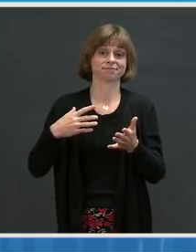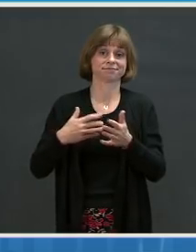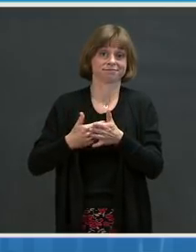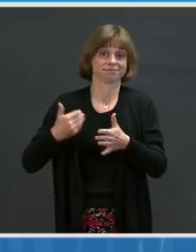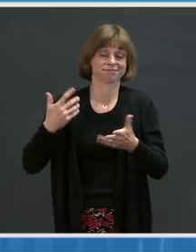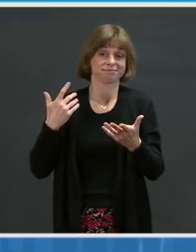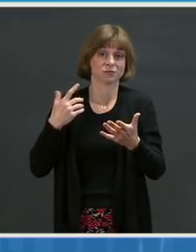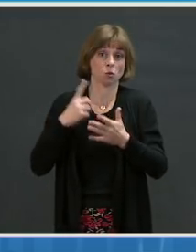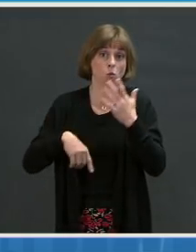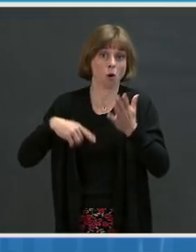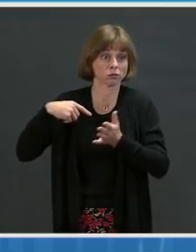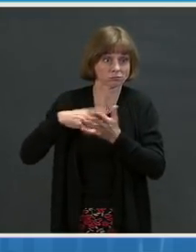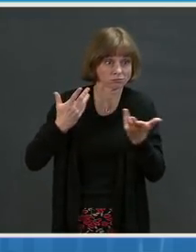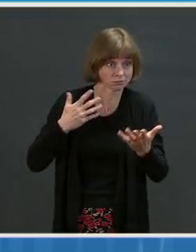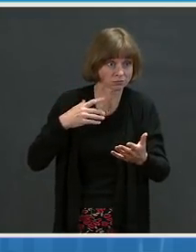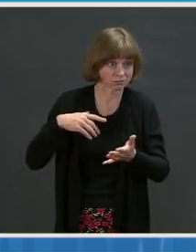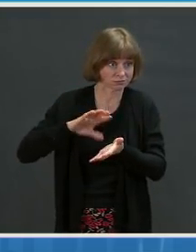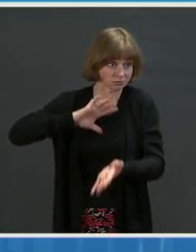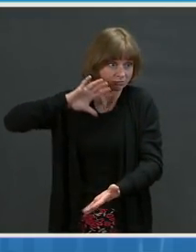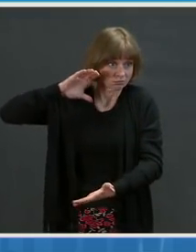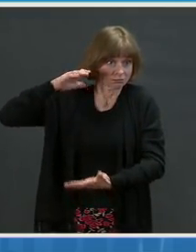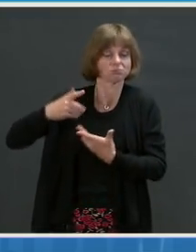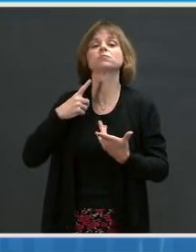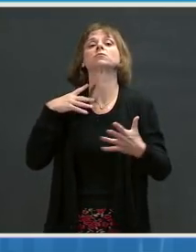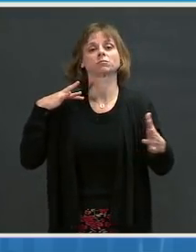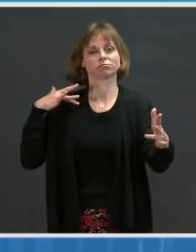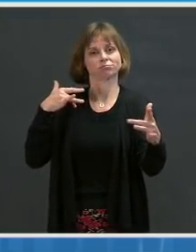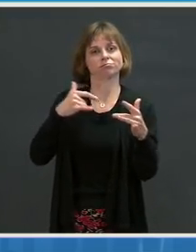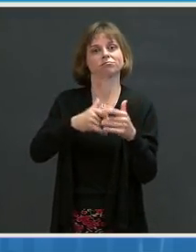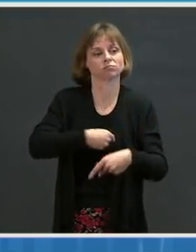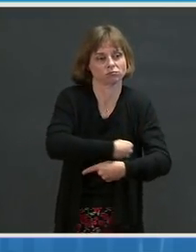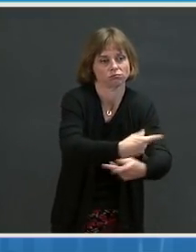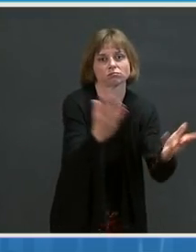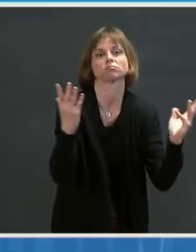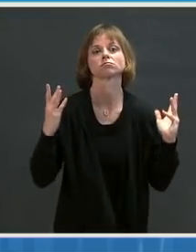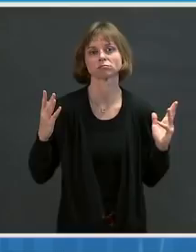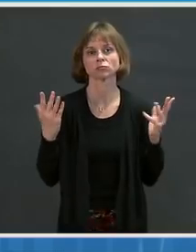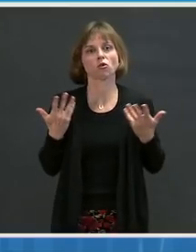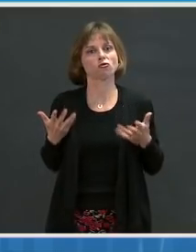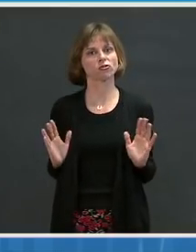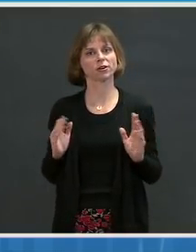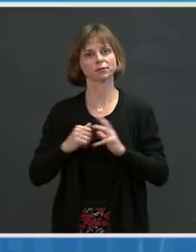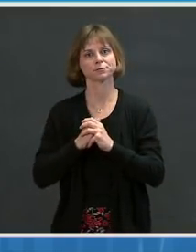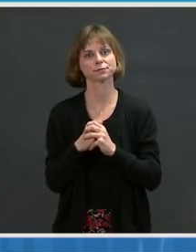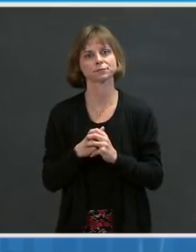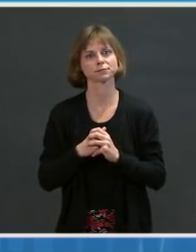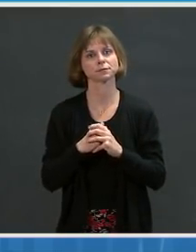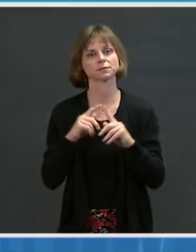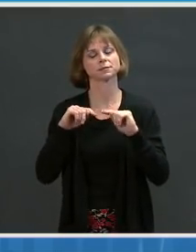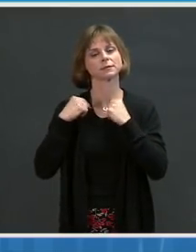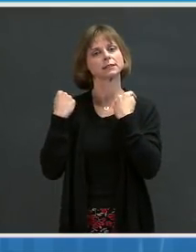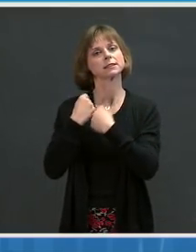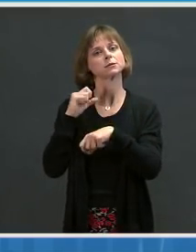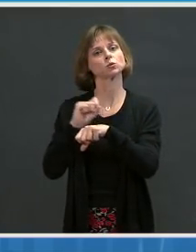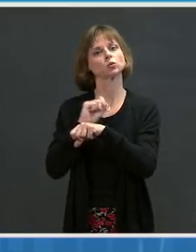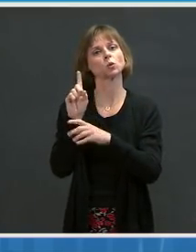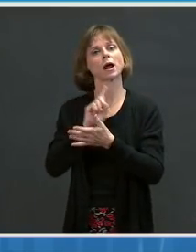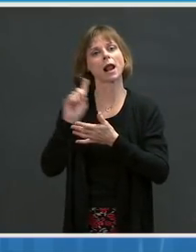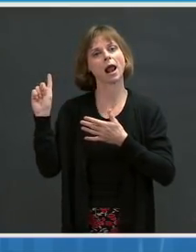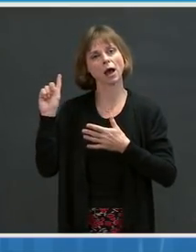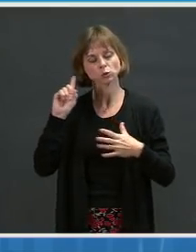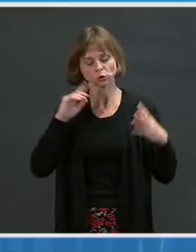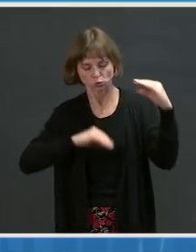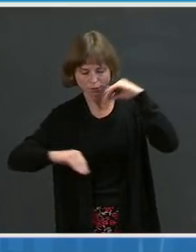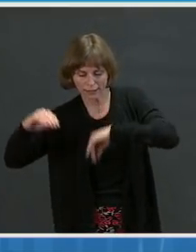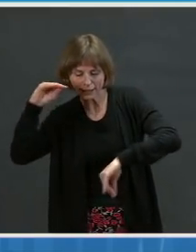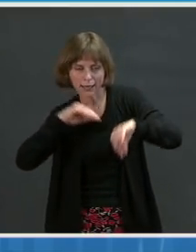Teams worked throughout last weekend to pack and ship doses. On Monday, yesterday, seven million doses — two days